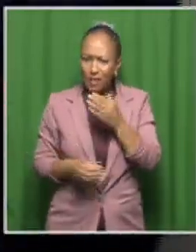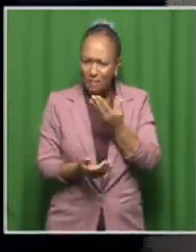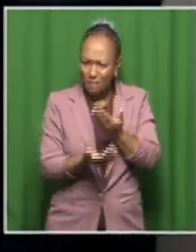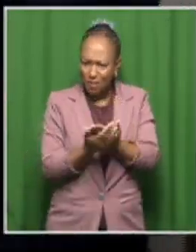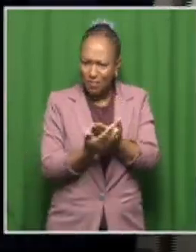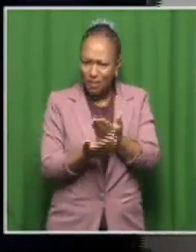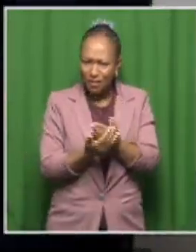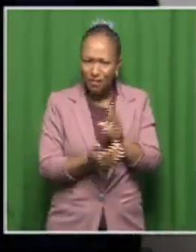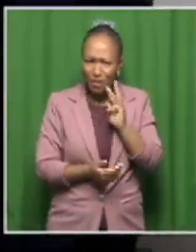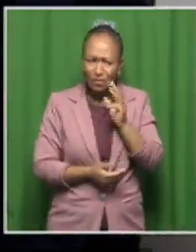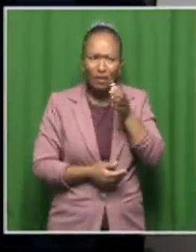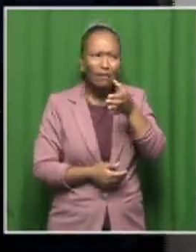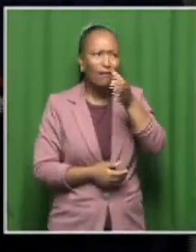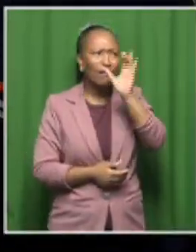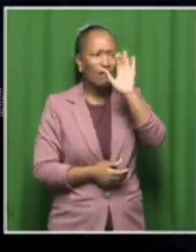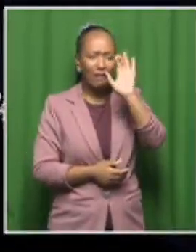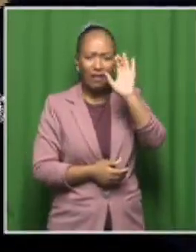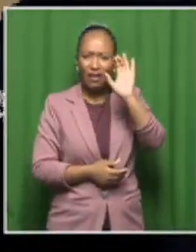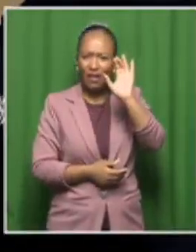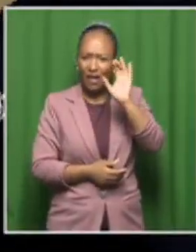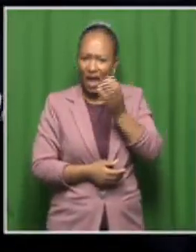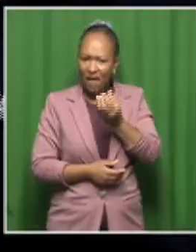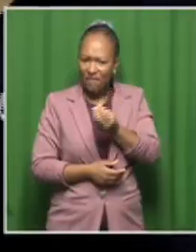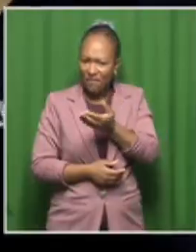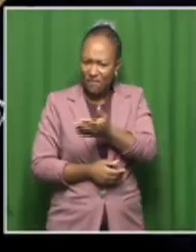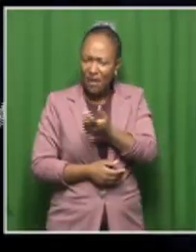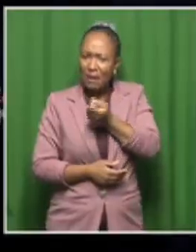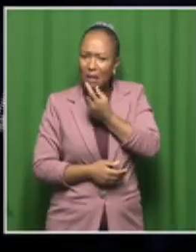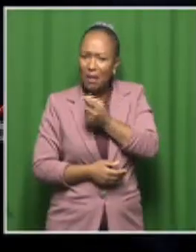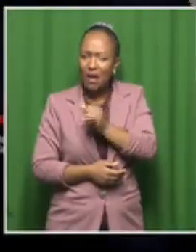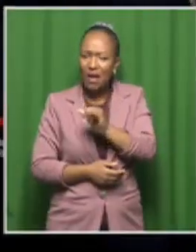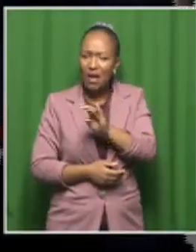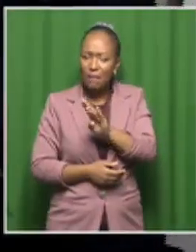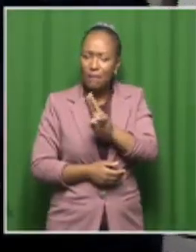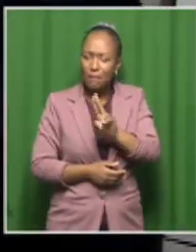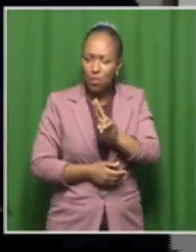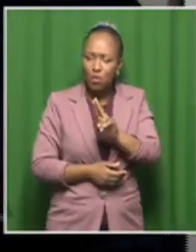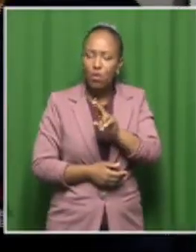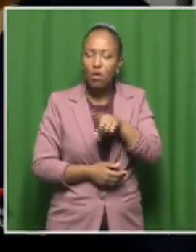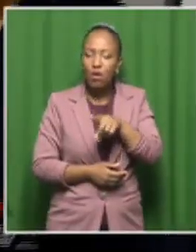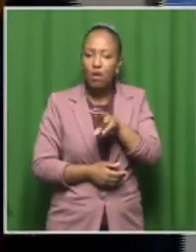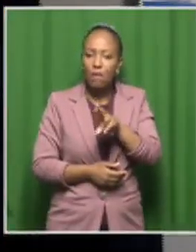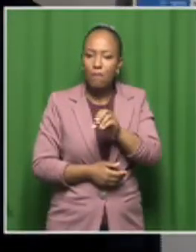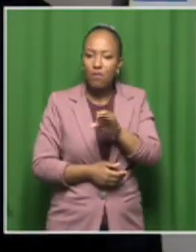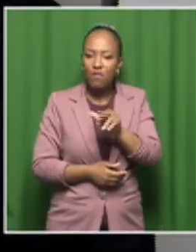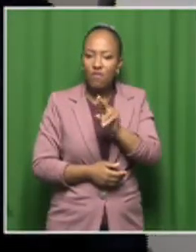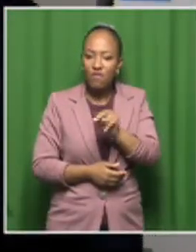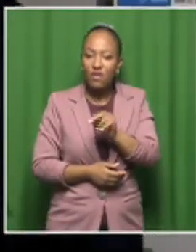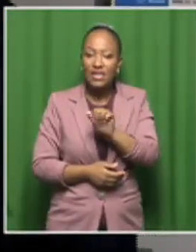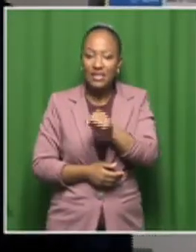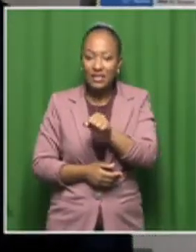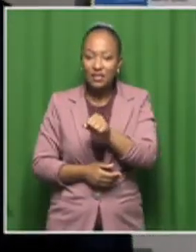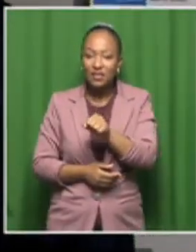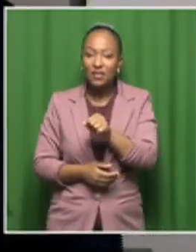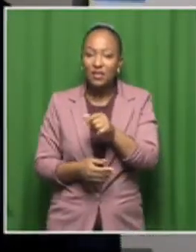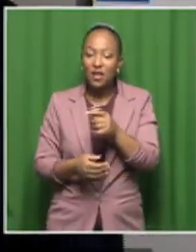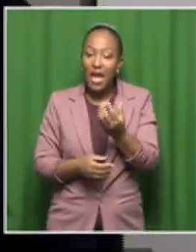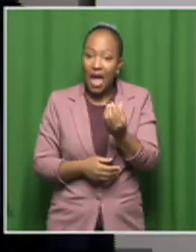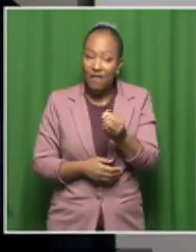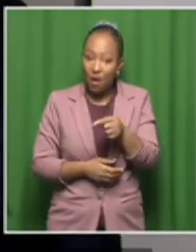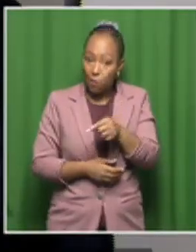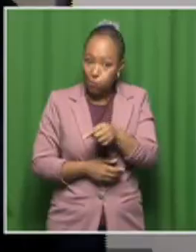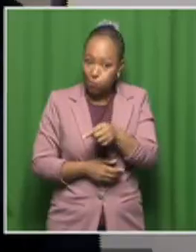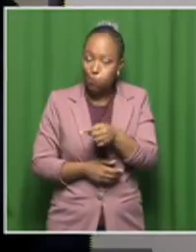potentially consume water that contains ibuprofen. We could consume water that are contaminated with